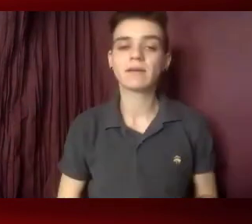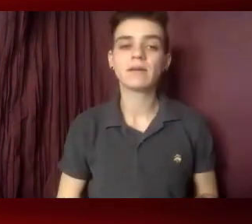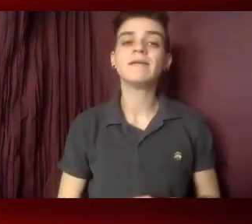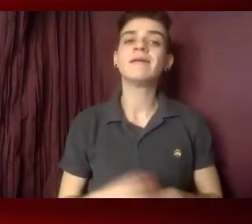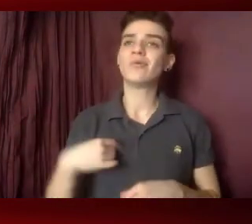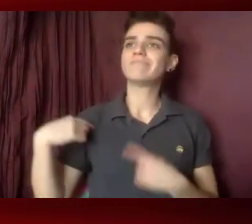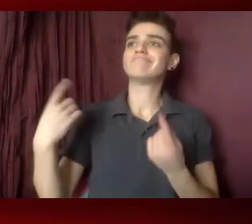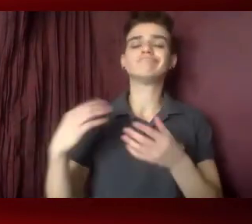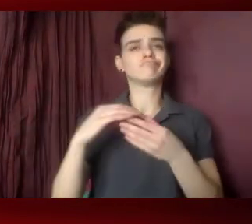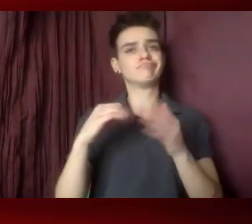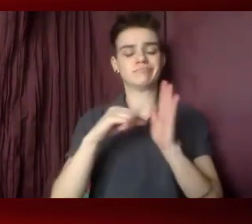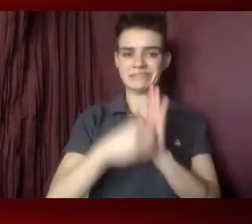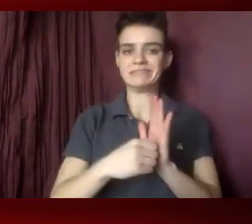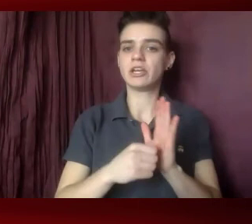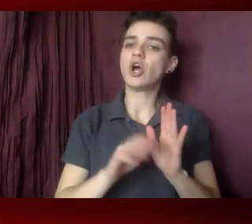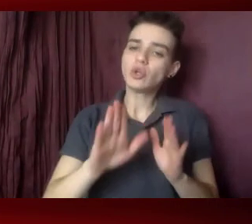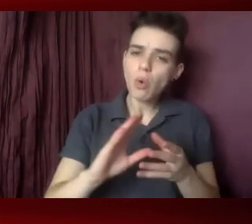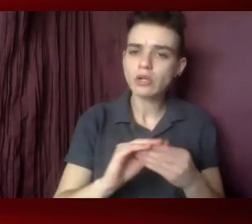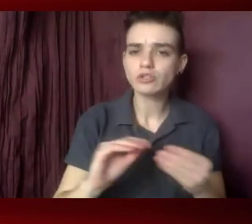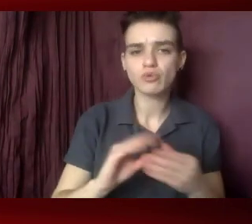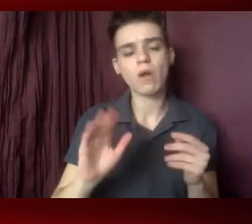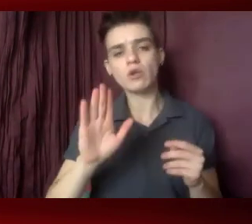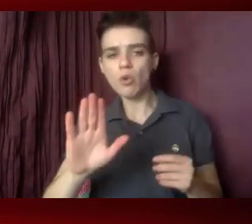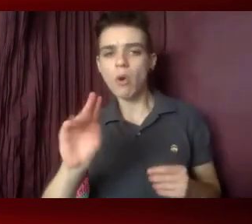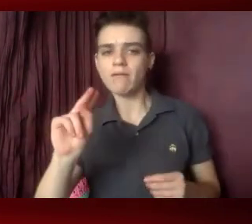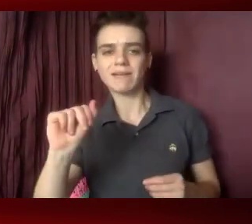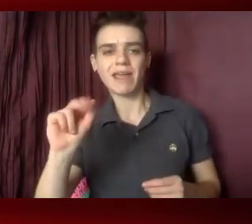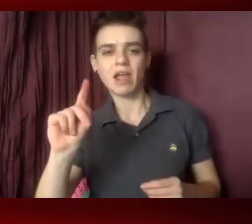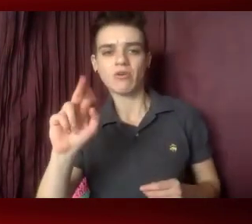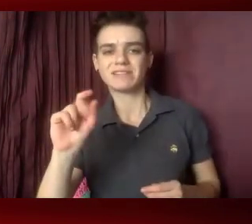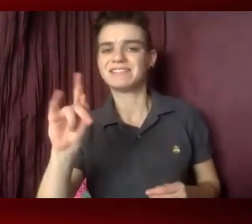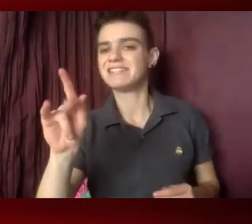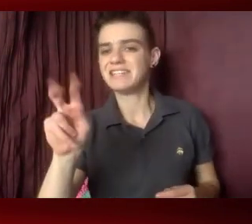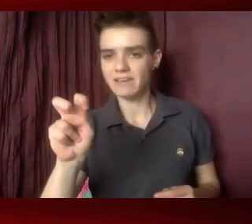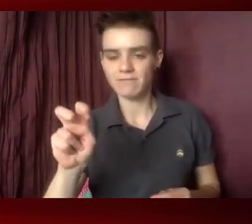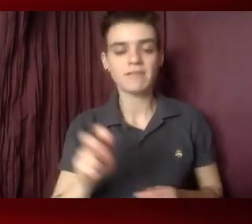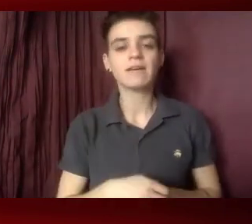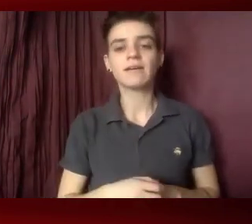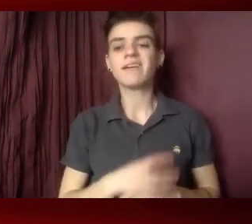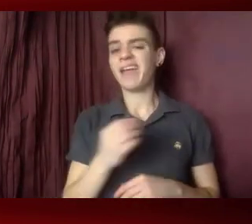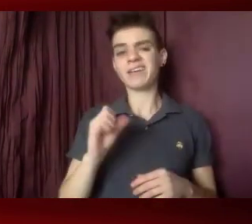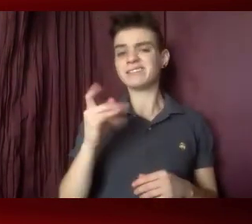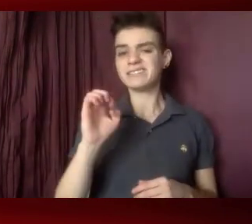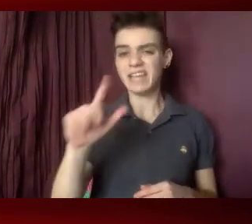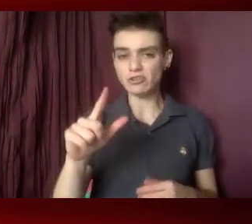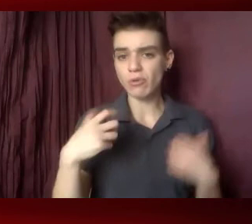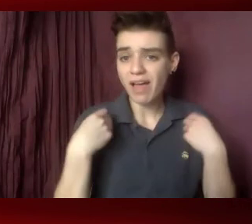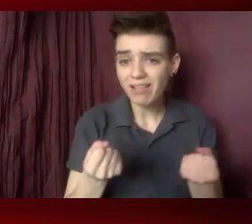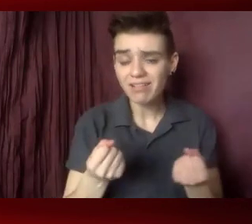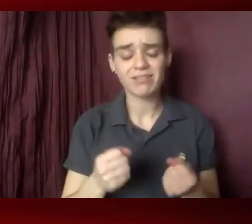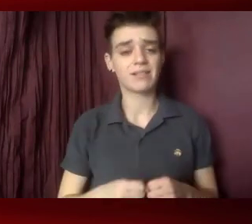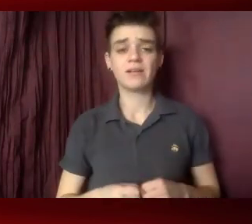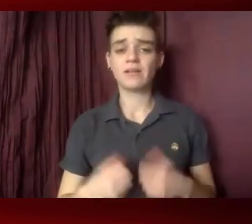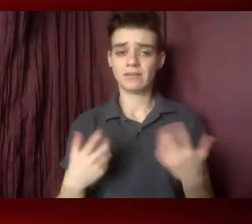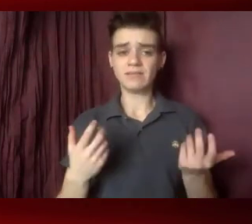shaping your narrative, and sexual health and wellness and education. All of these things are